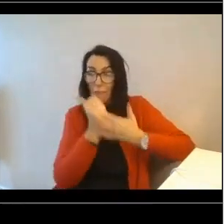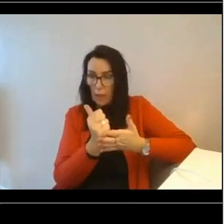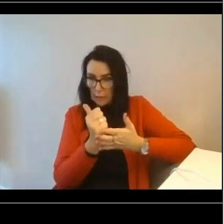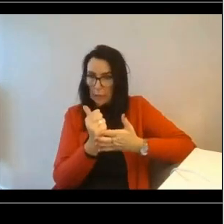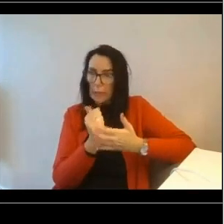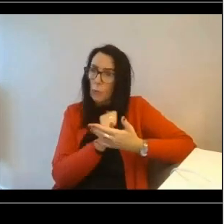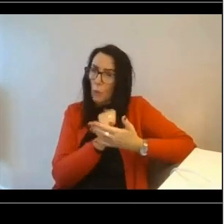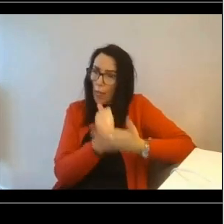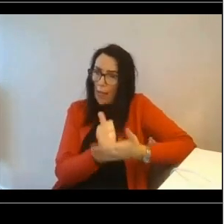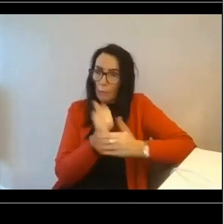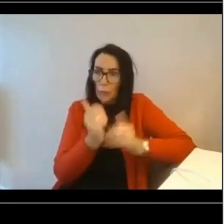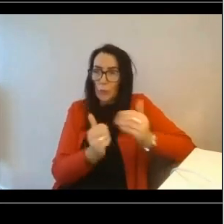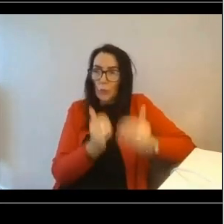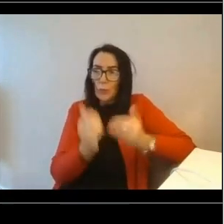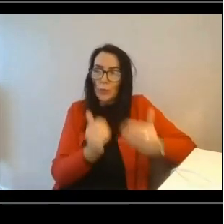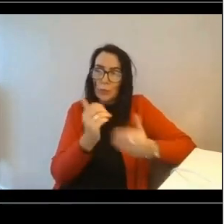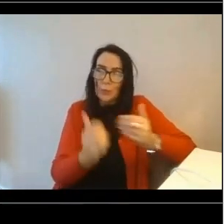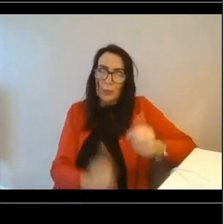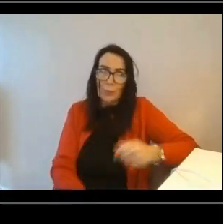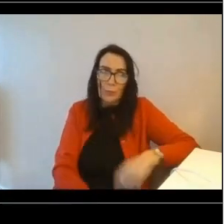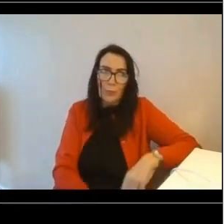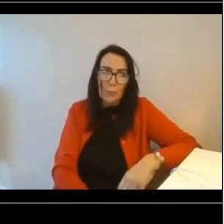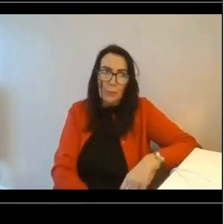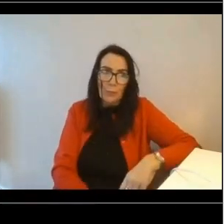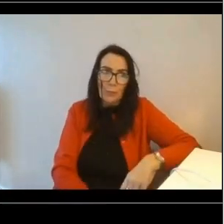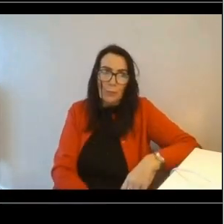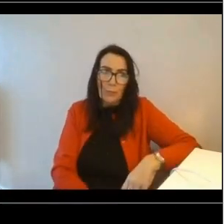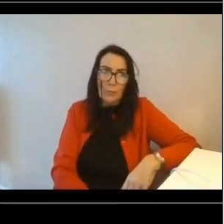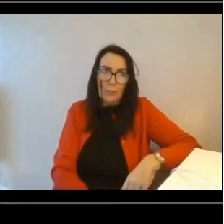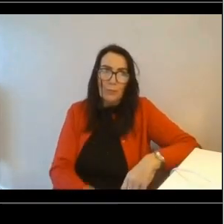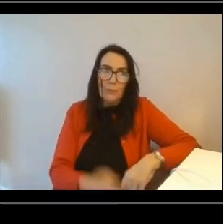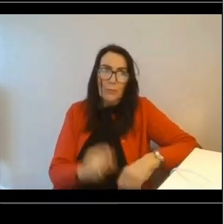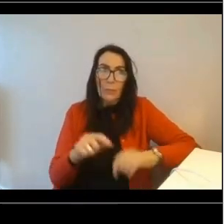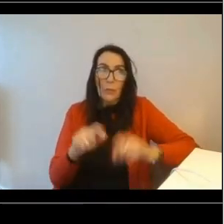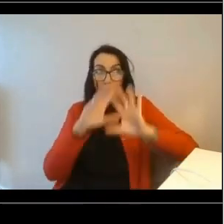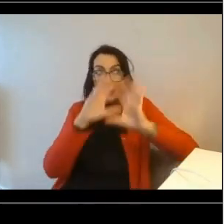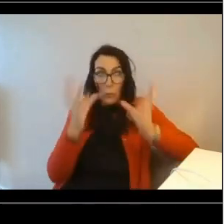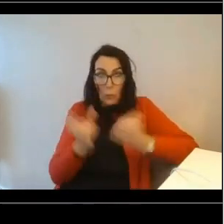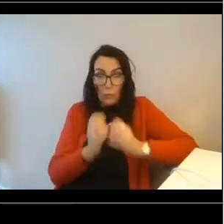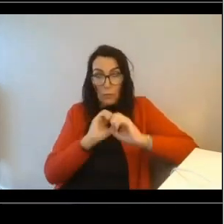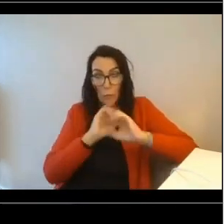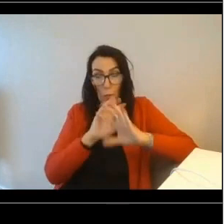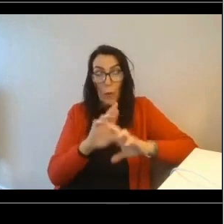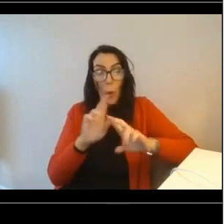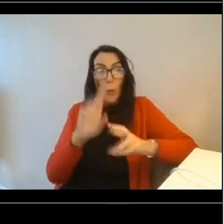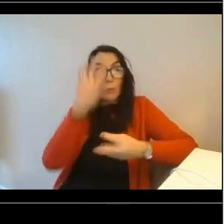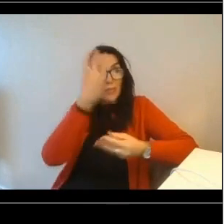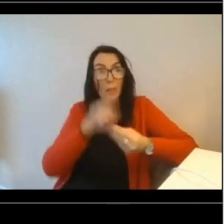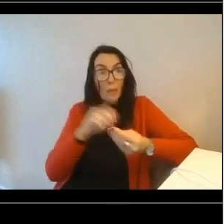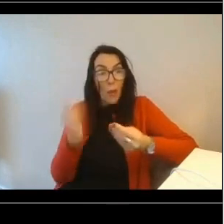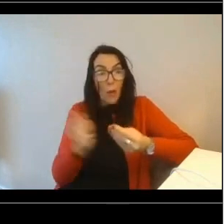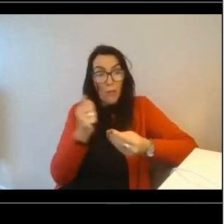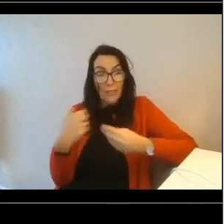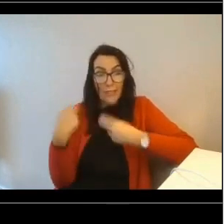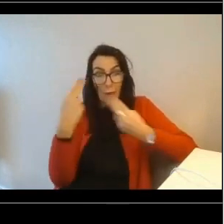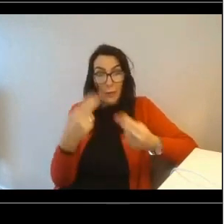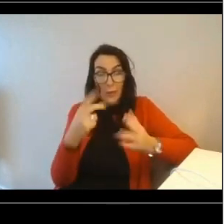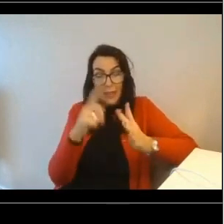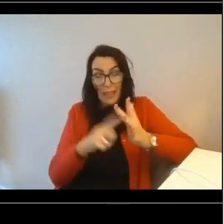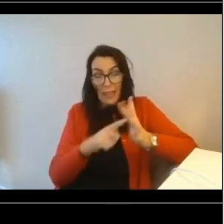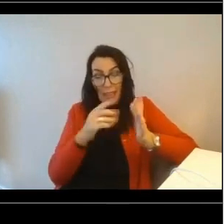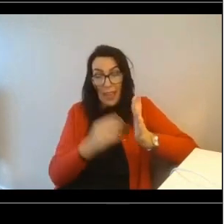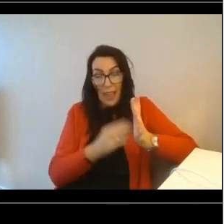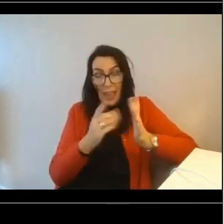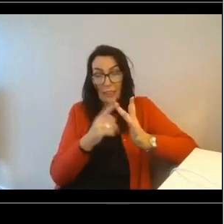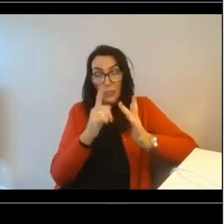help you track your progress over time. So that's my high-level overview of the product. I hope it was a useful summary. I'll now pass it over to Jamie so he can give you a